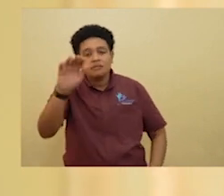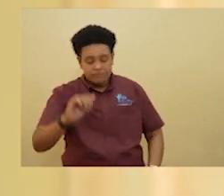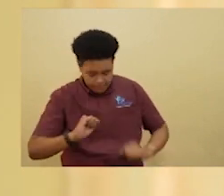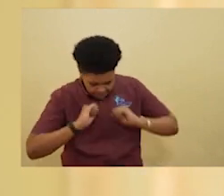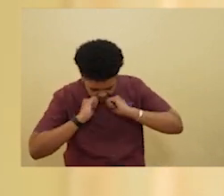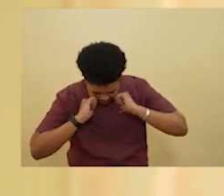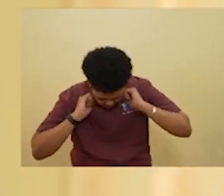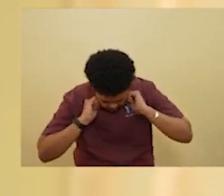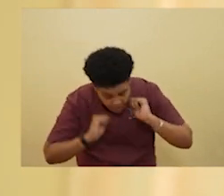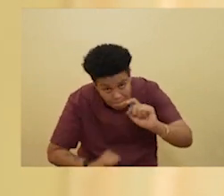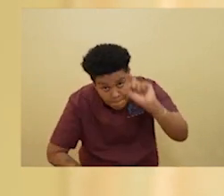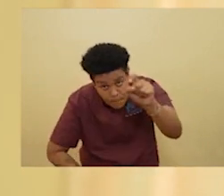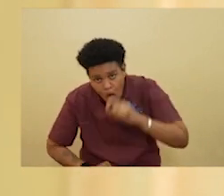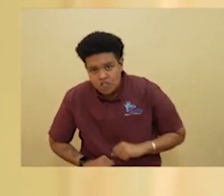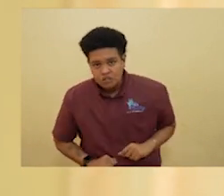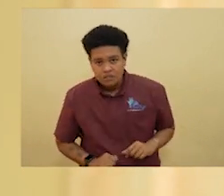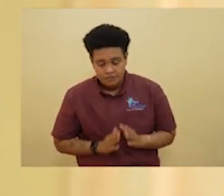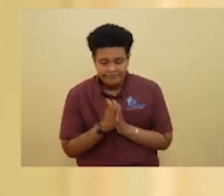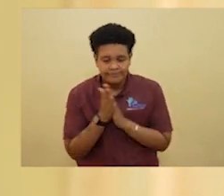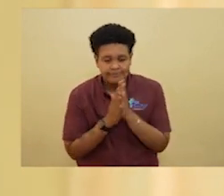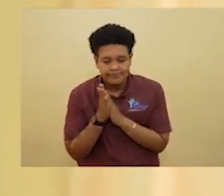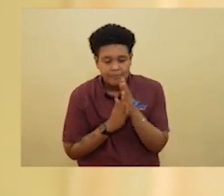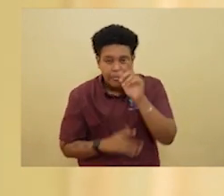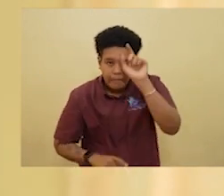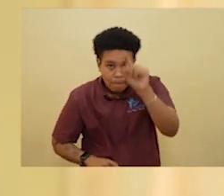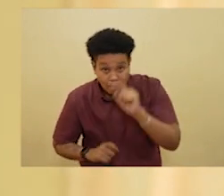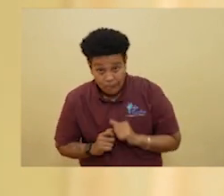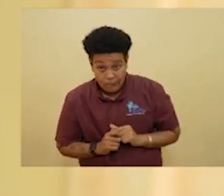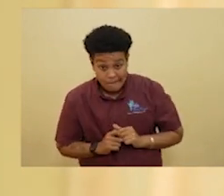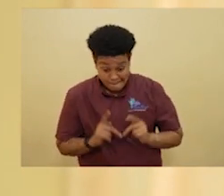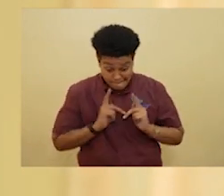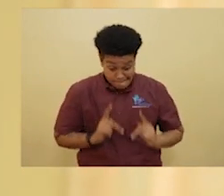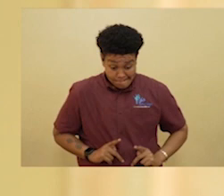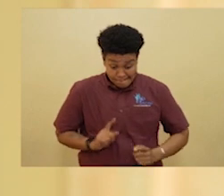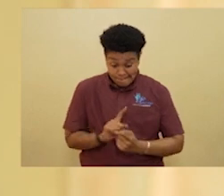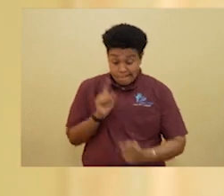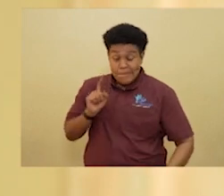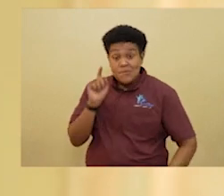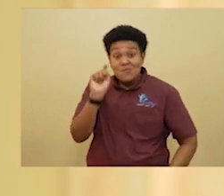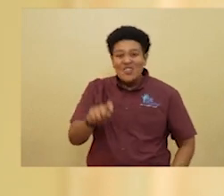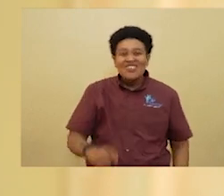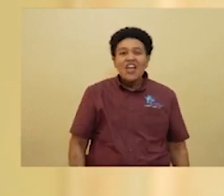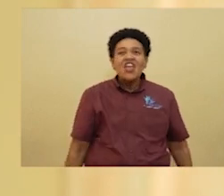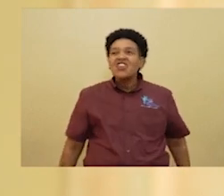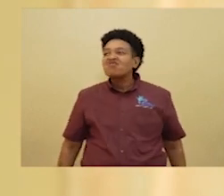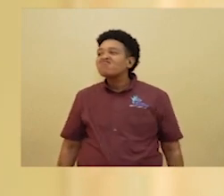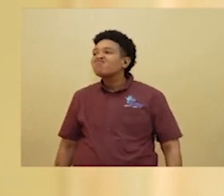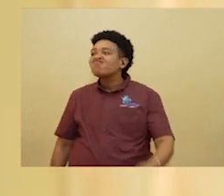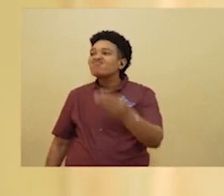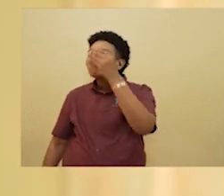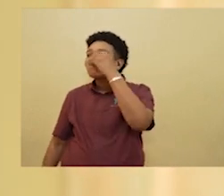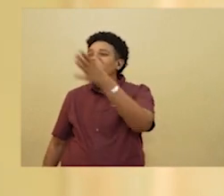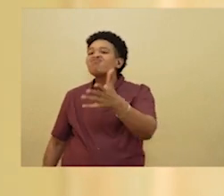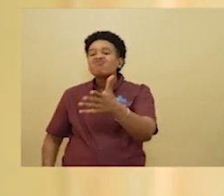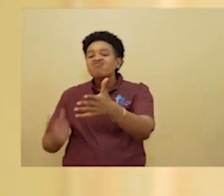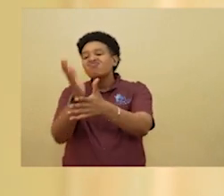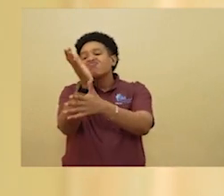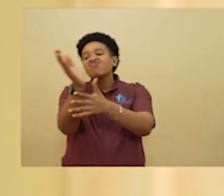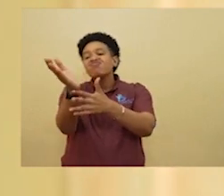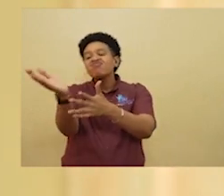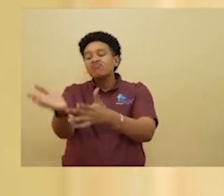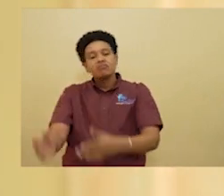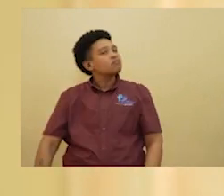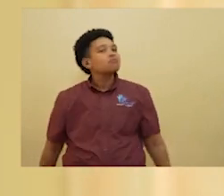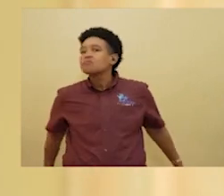masks. We've got to do the hand wash and we've got to physically distance until, until, until